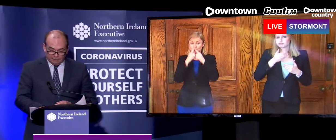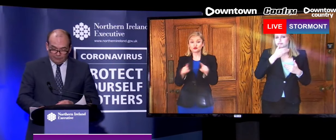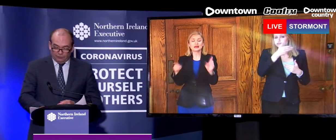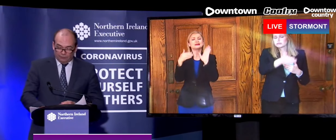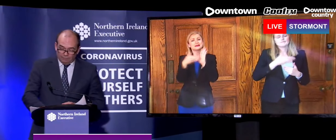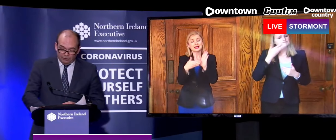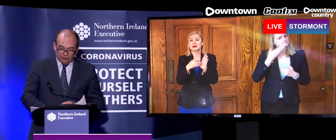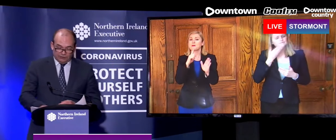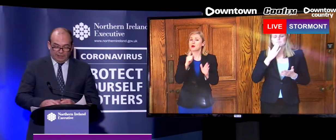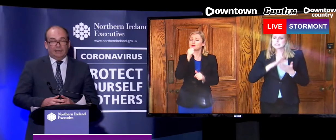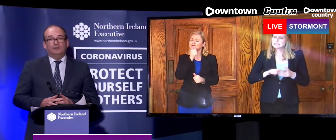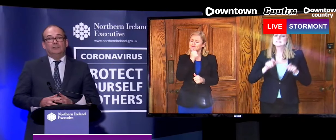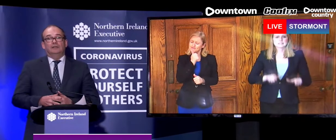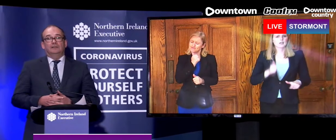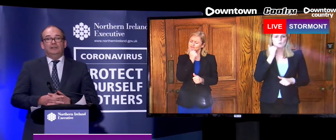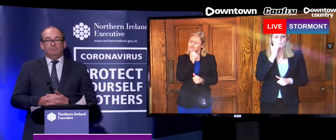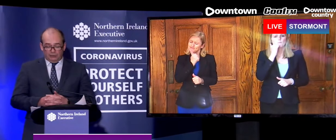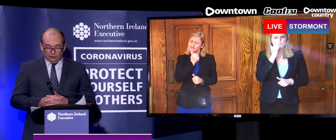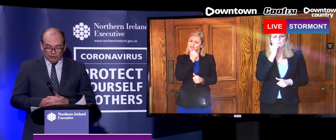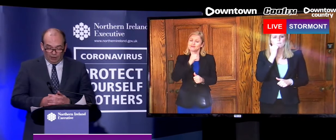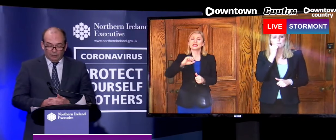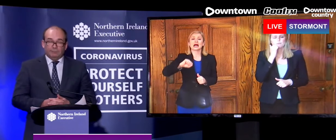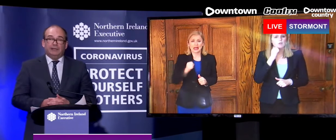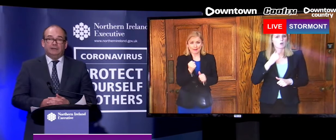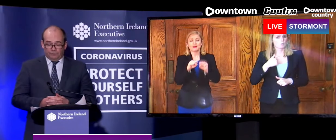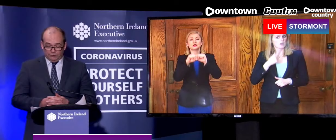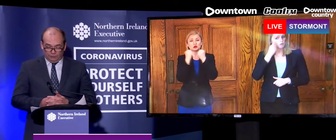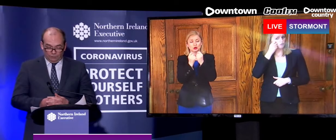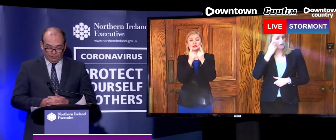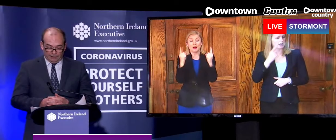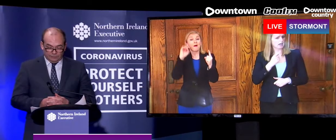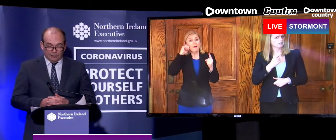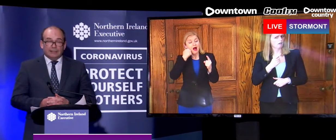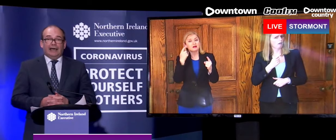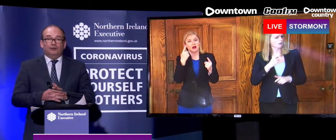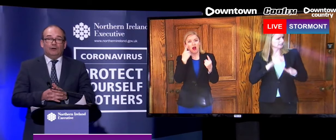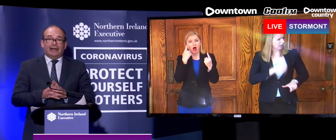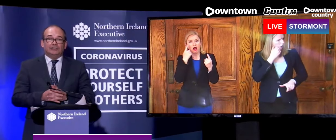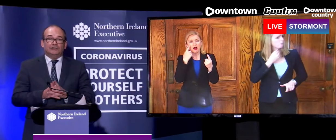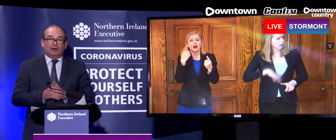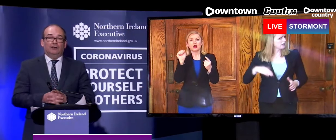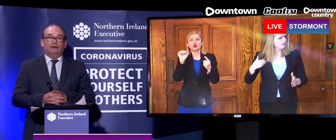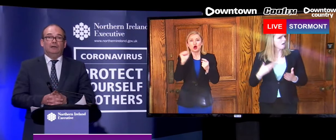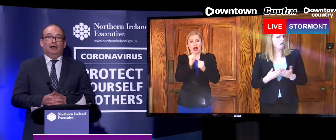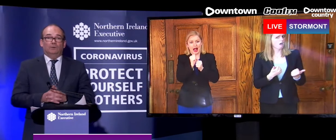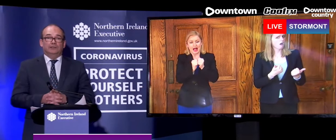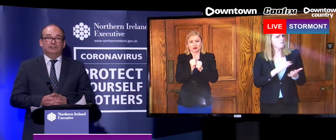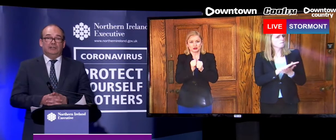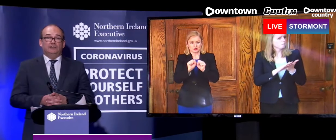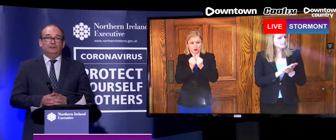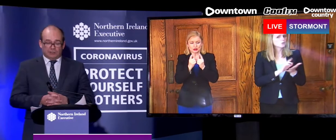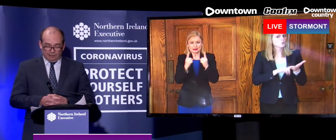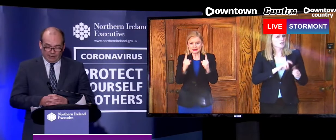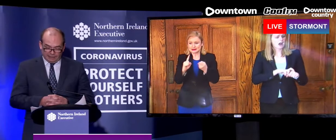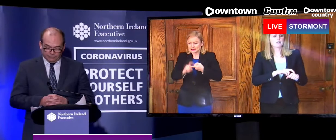today that there are emerging signs that these measures are making a difference in Northern Ireland and your actions are and will